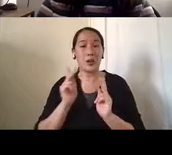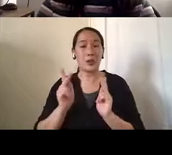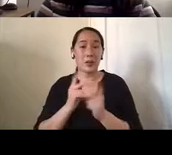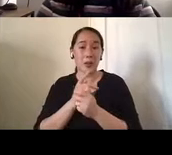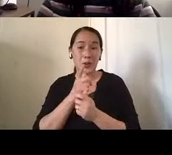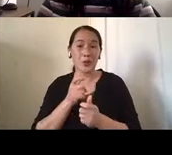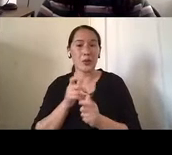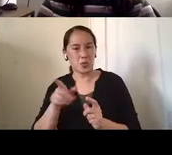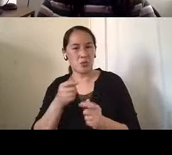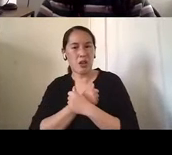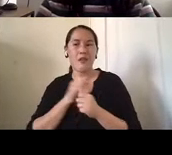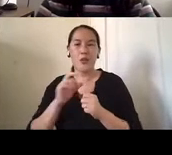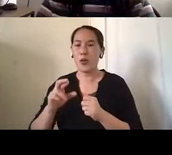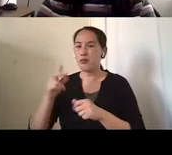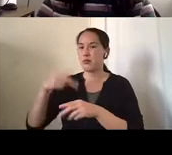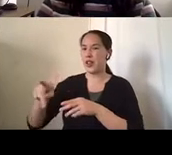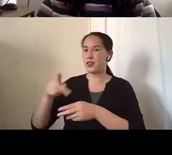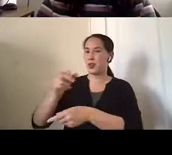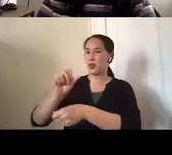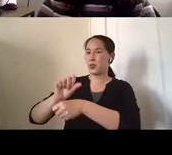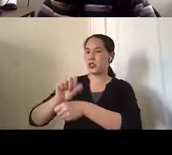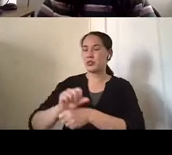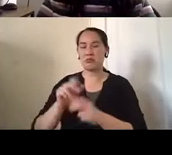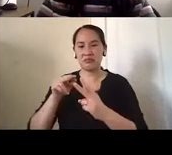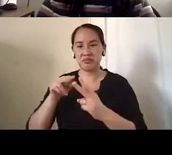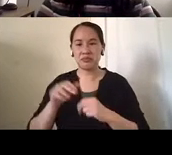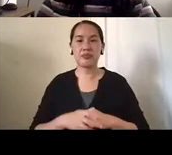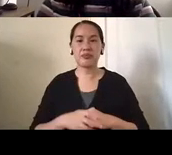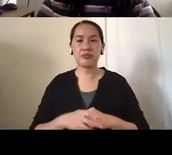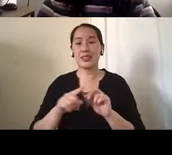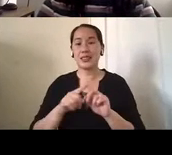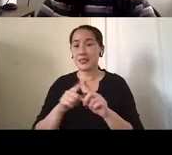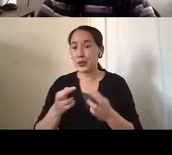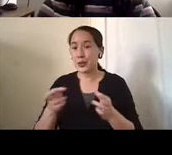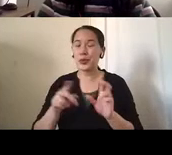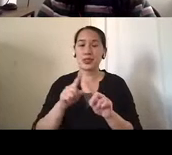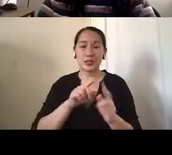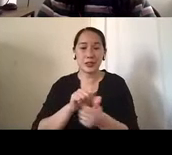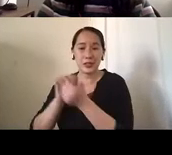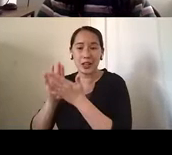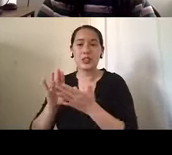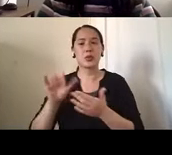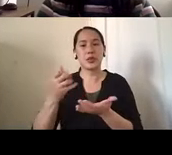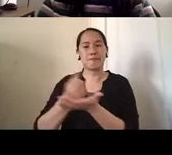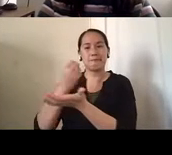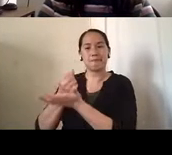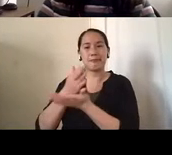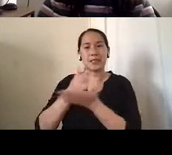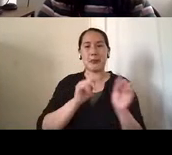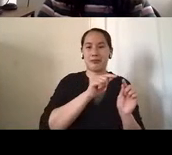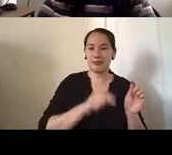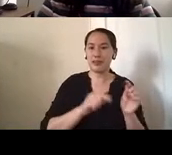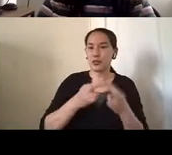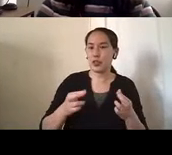that through this case study and kind of examining the different resources and strategies, um, that you'll be able to utilize some of this in your work as well.